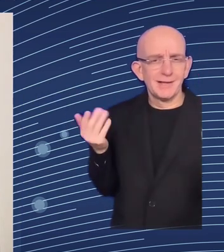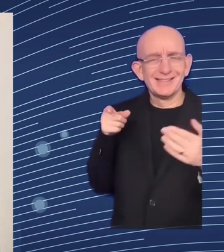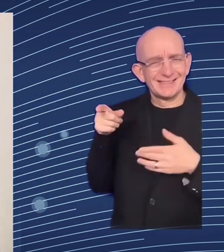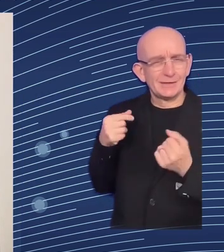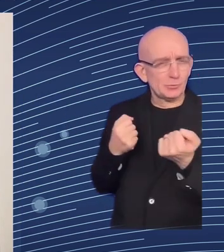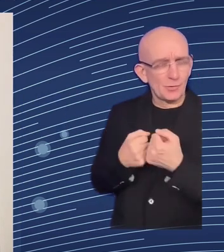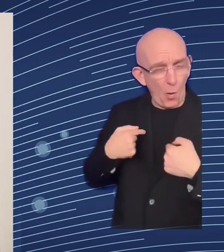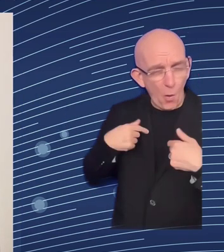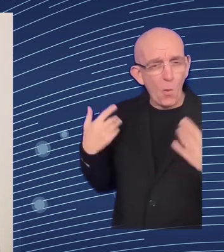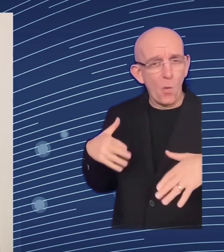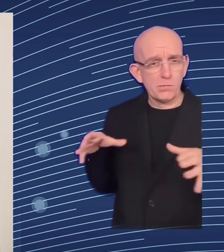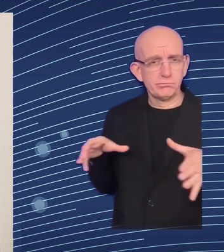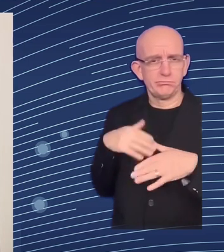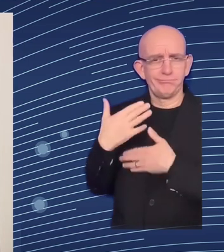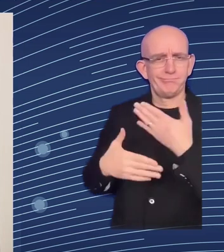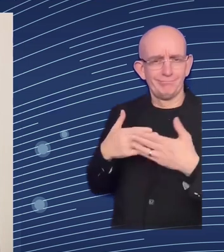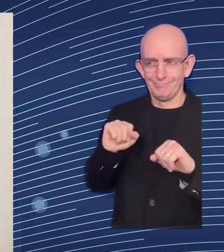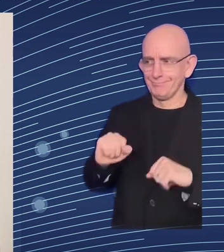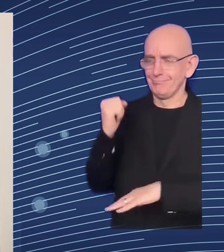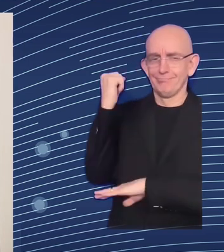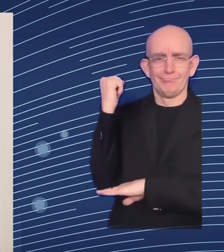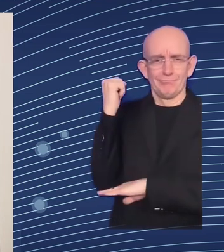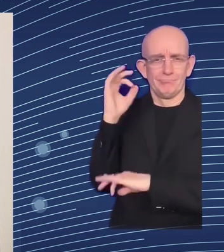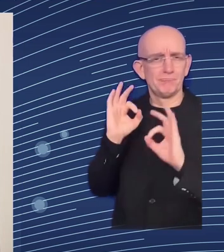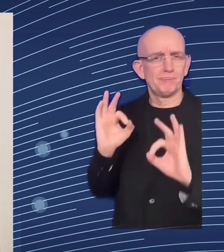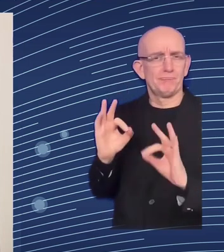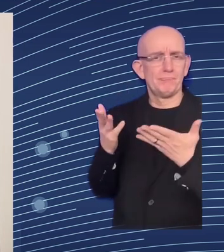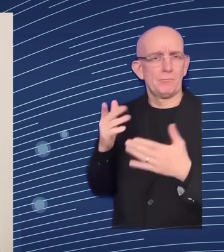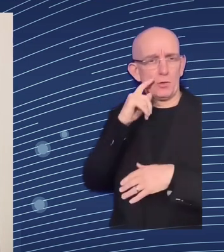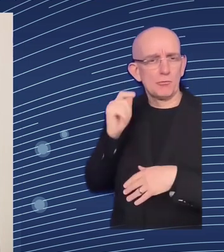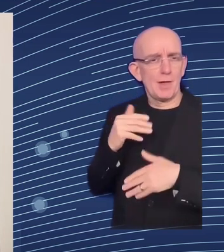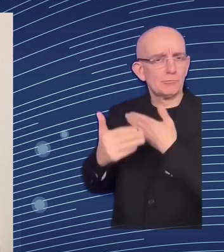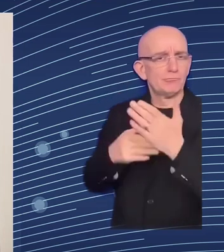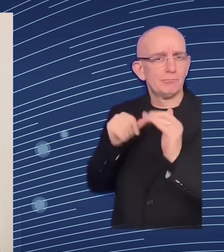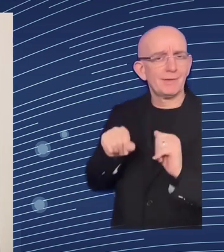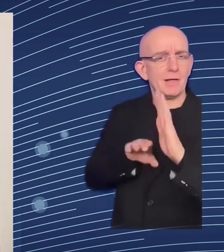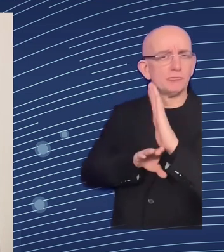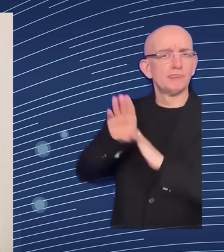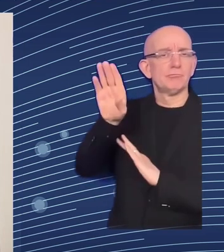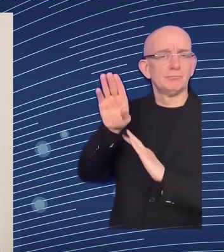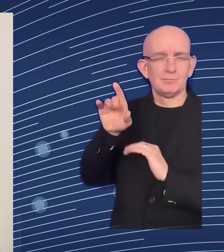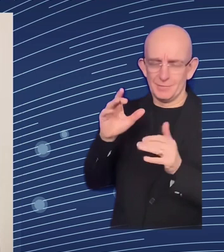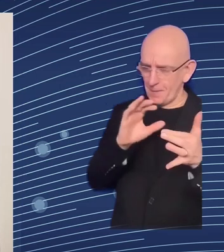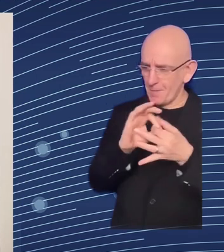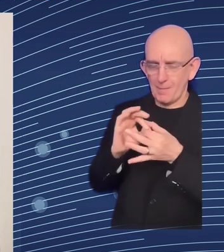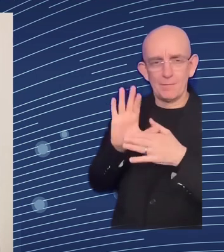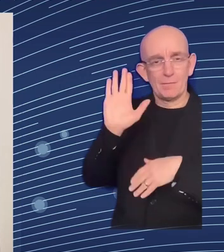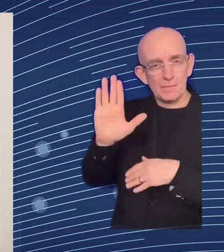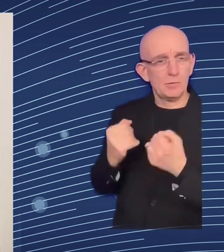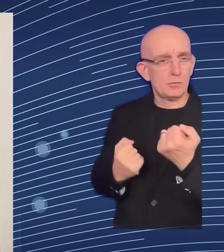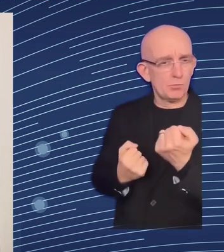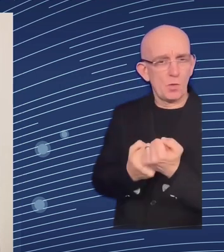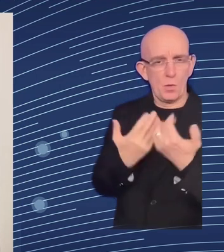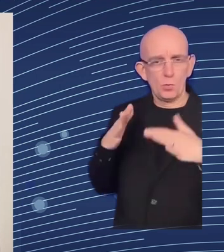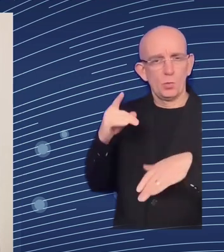the russian federation's full-scale invasion of ukraine unfortunately has taken an immense toll on human lives